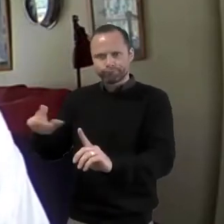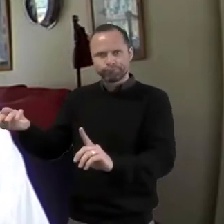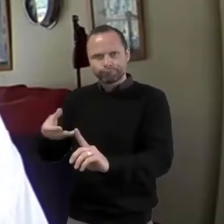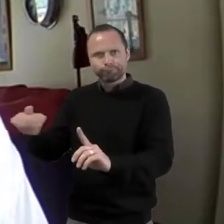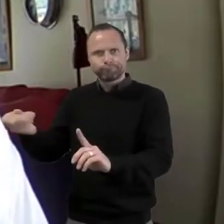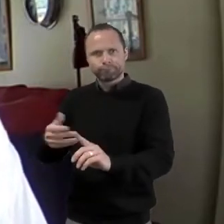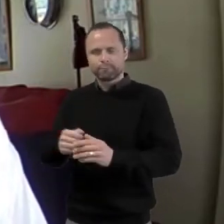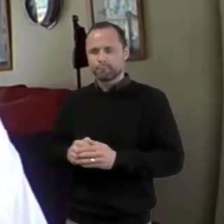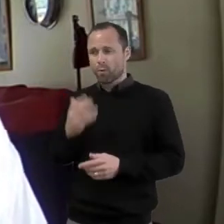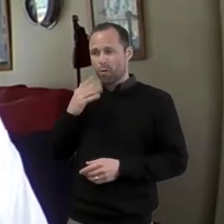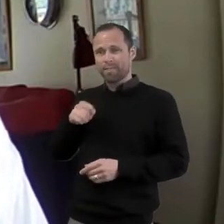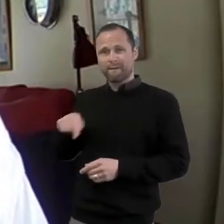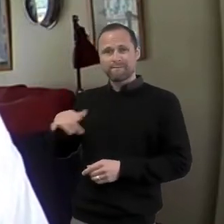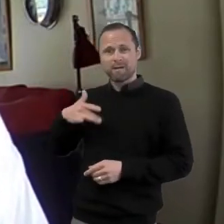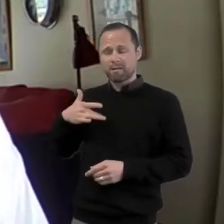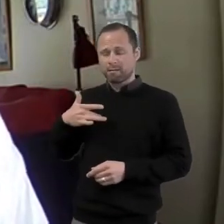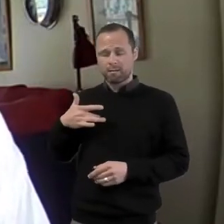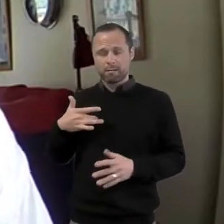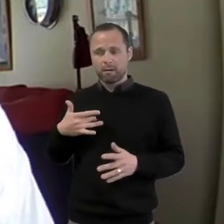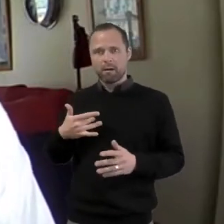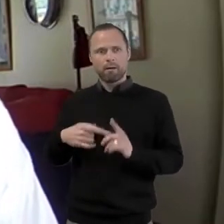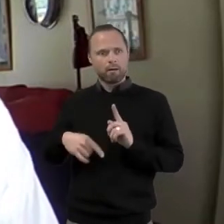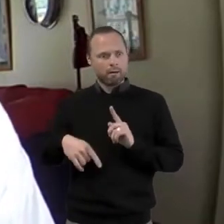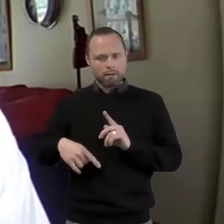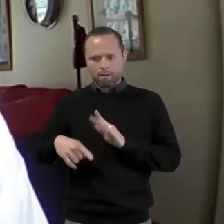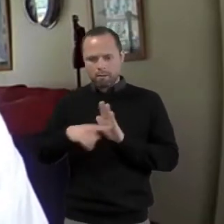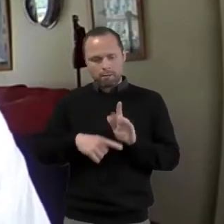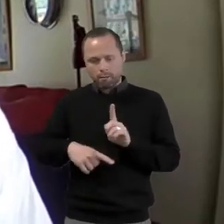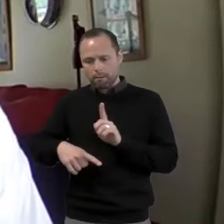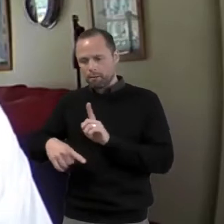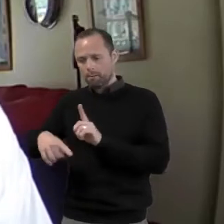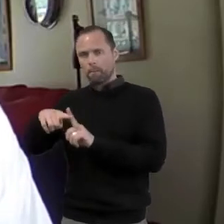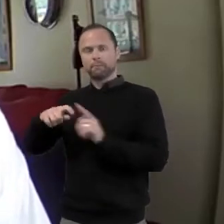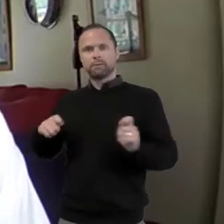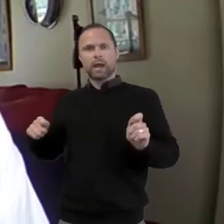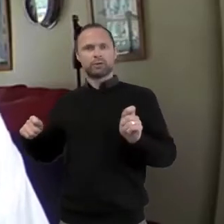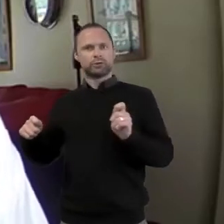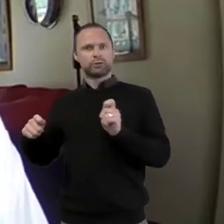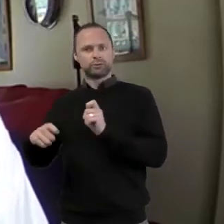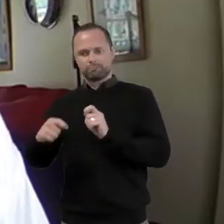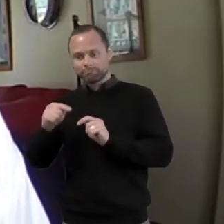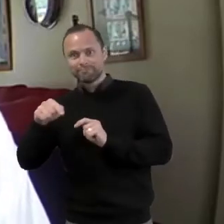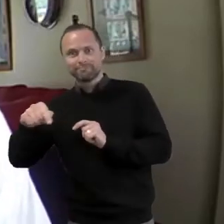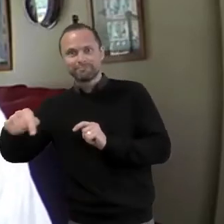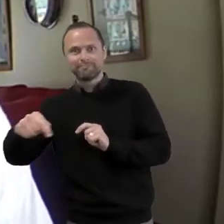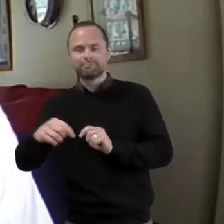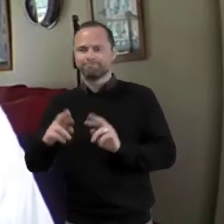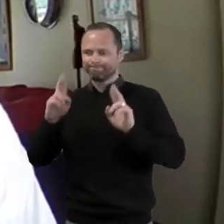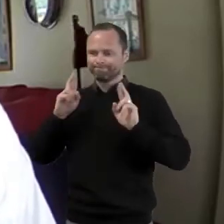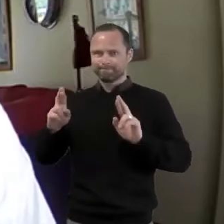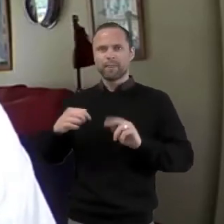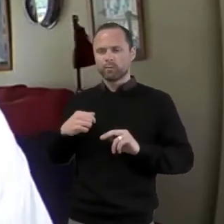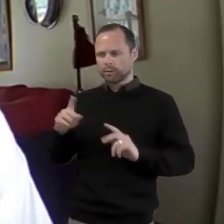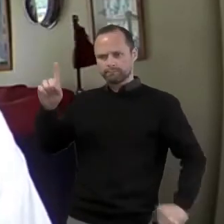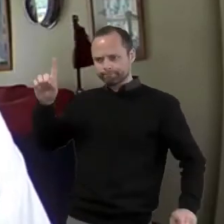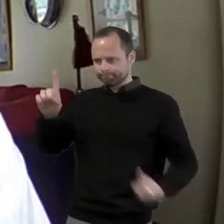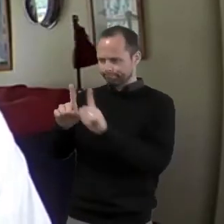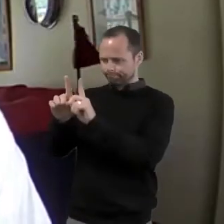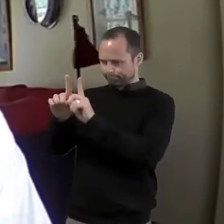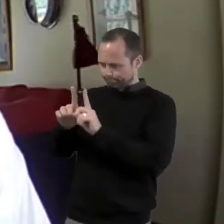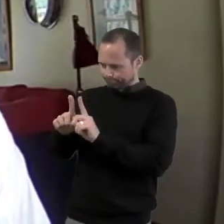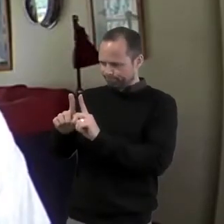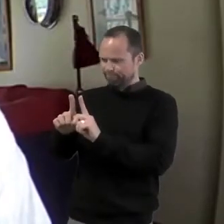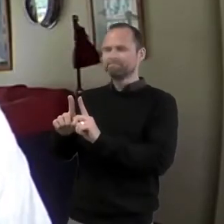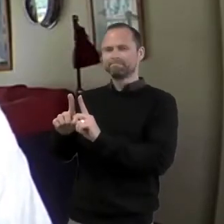seems to be having an effect. We need to disciple them alongside their children so that as